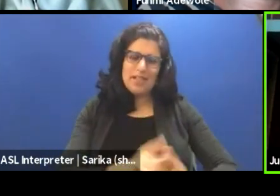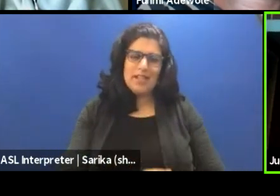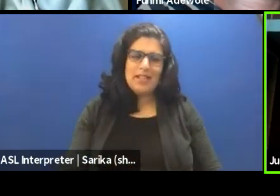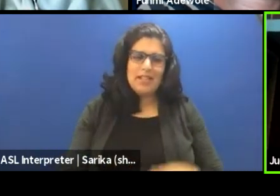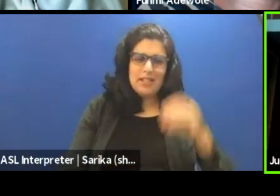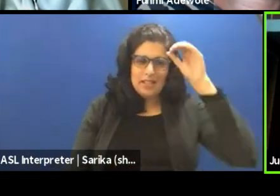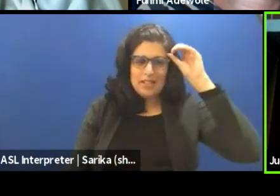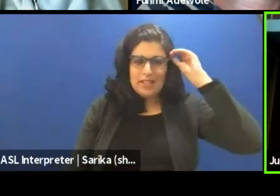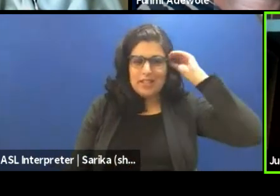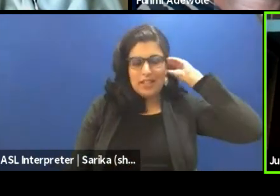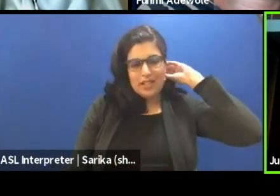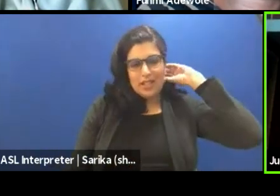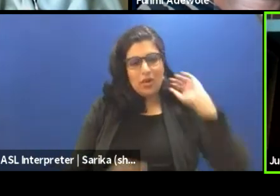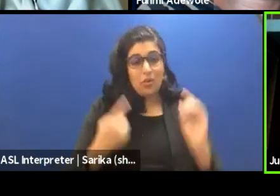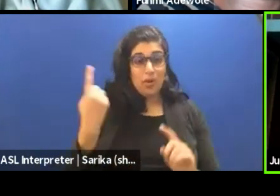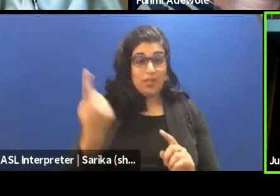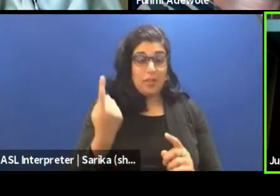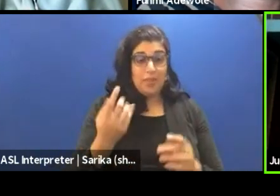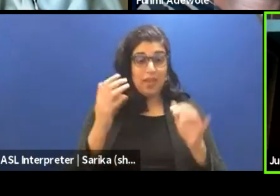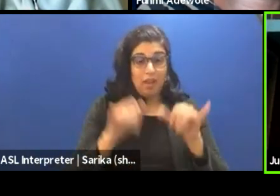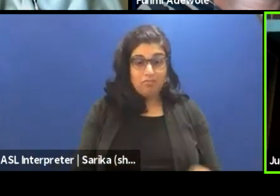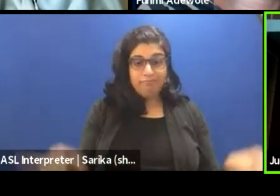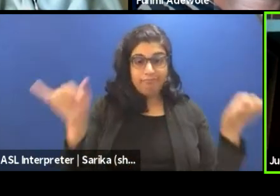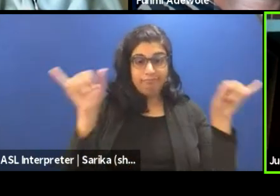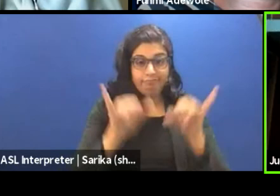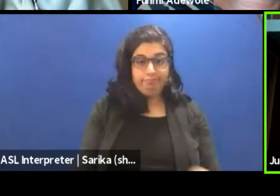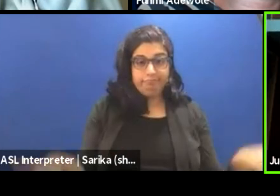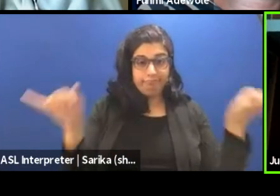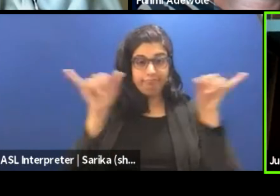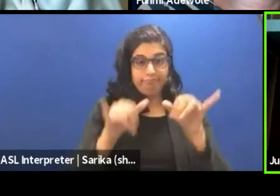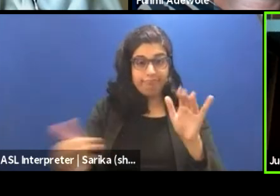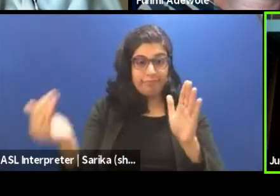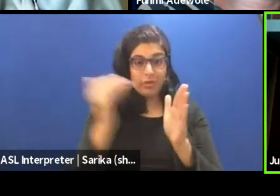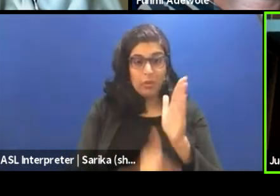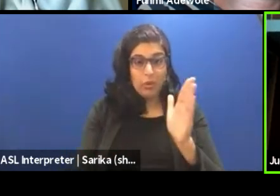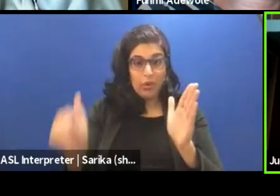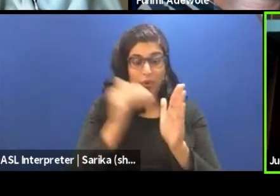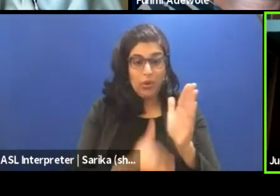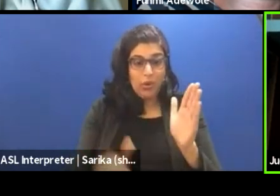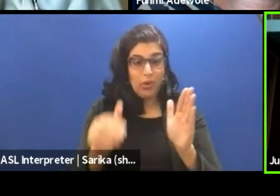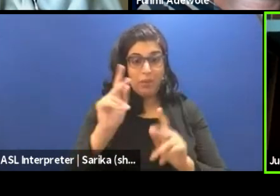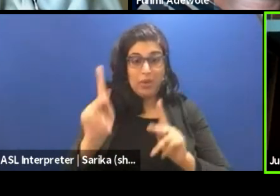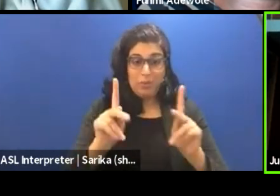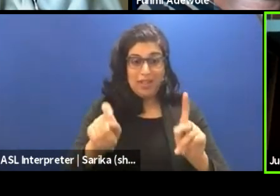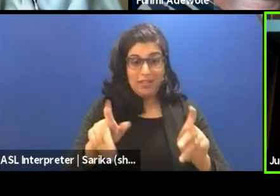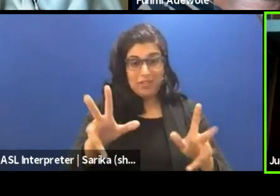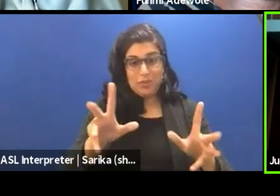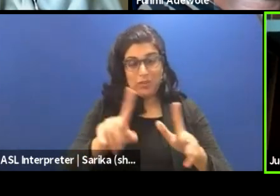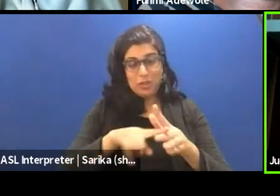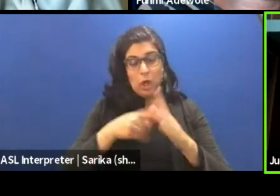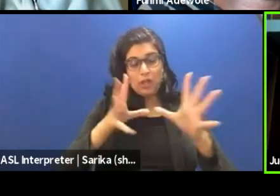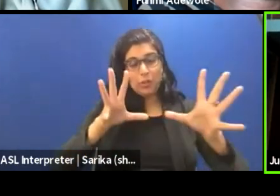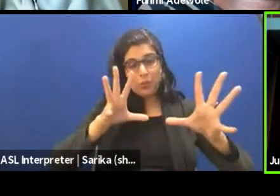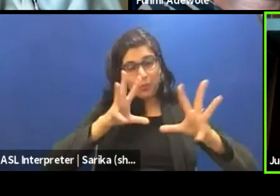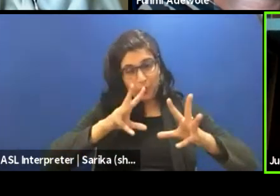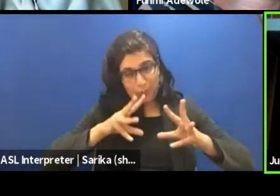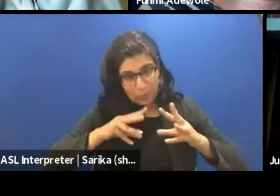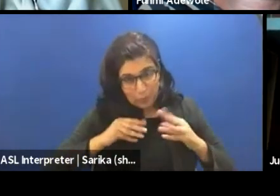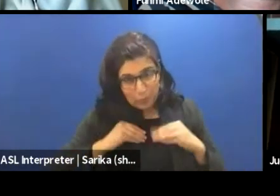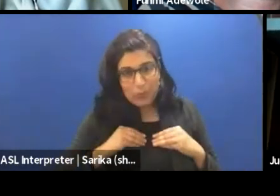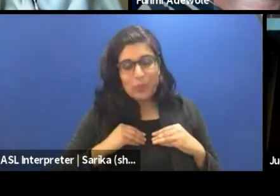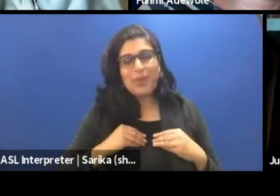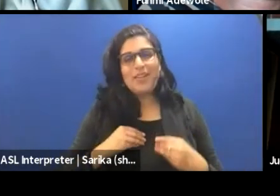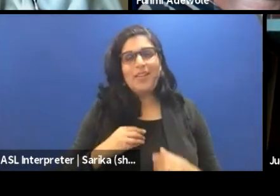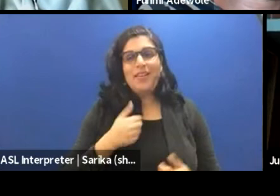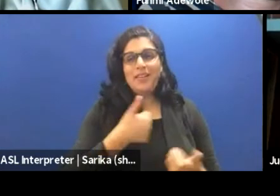over and over and over again, the people that receive it have no other choice but accept it. Thank you.